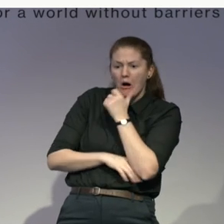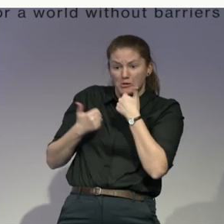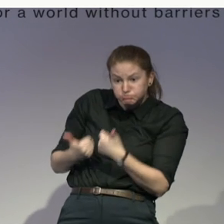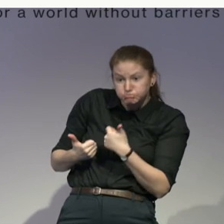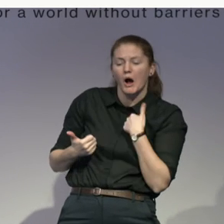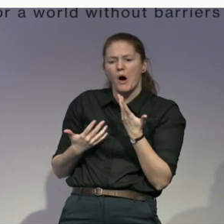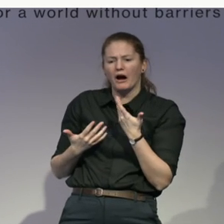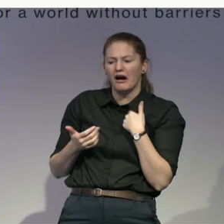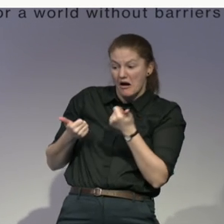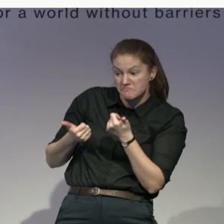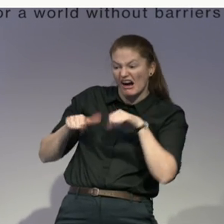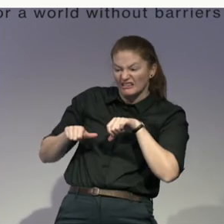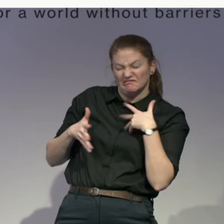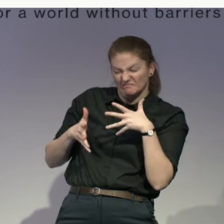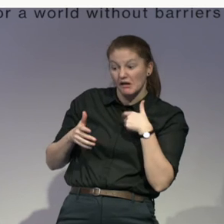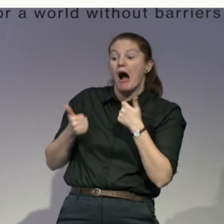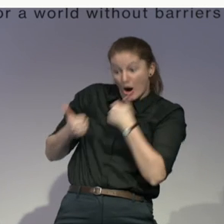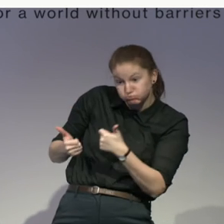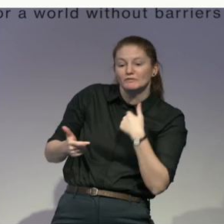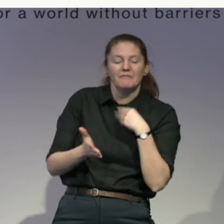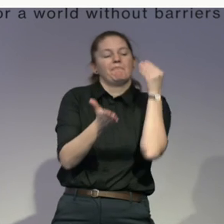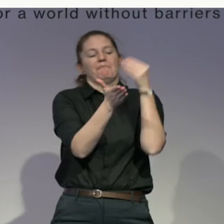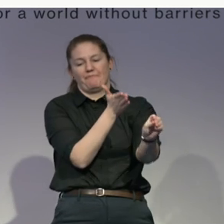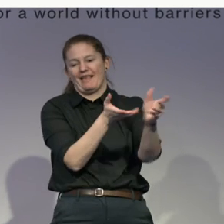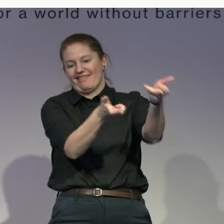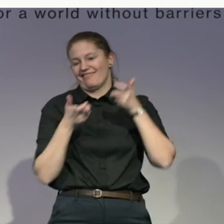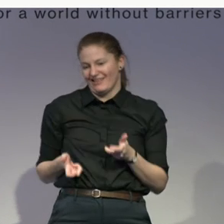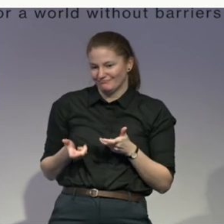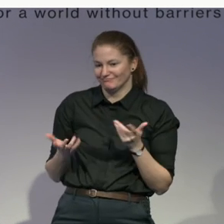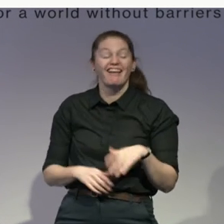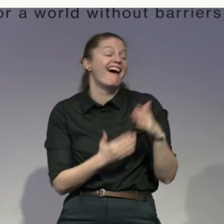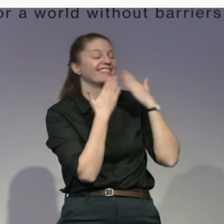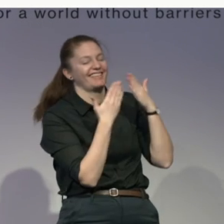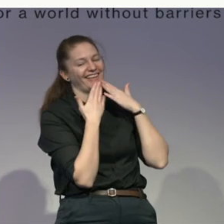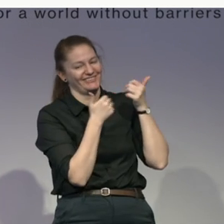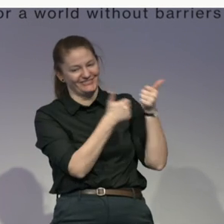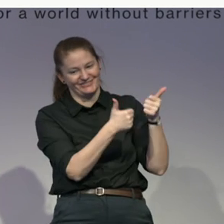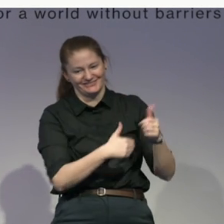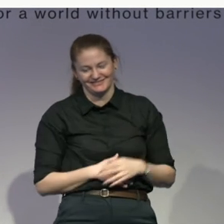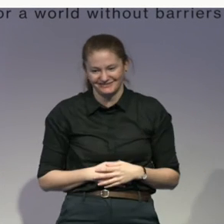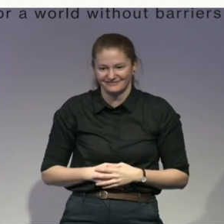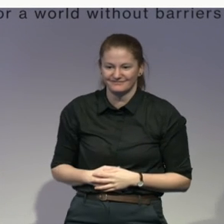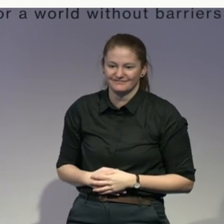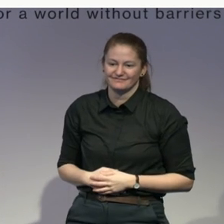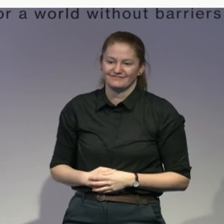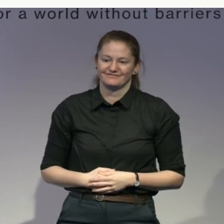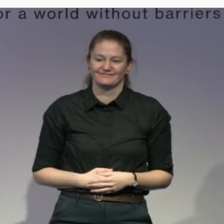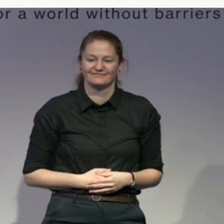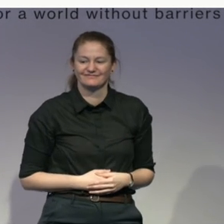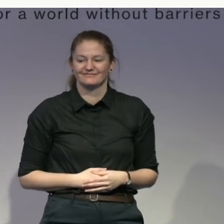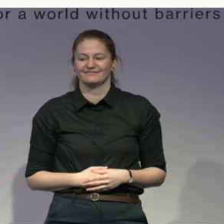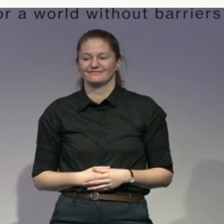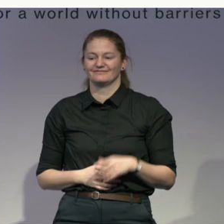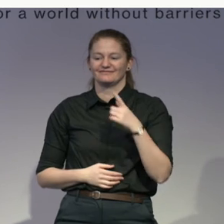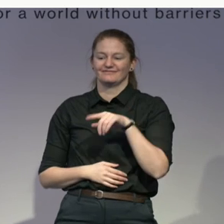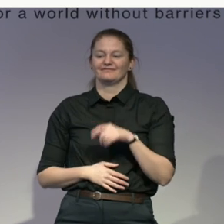loan library. yeah, we do. Thank you very much. Shigita, you're next. And Shigita, you're going to be